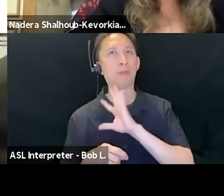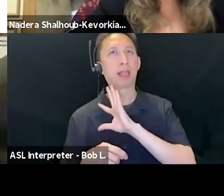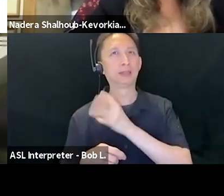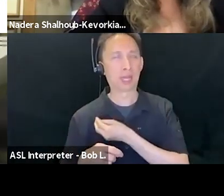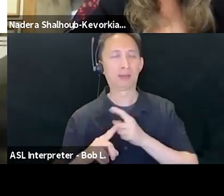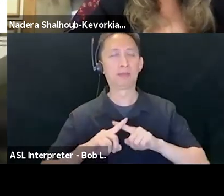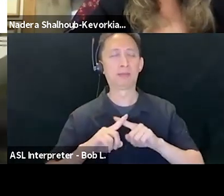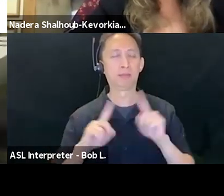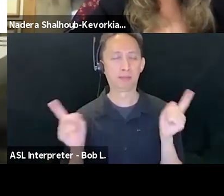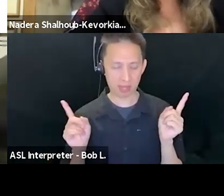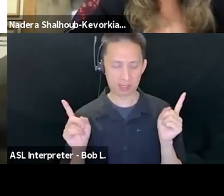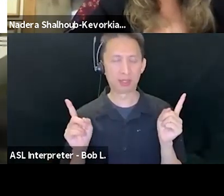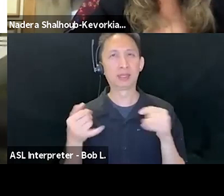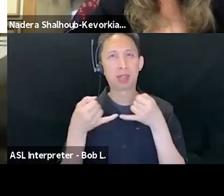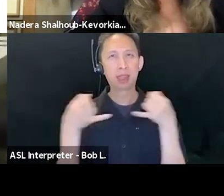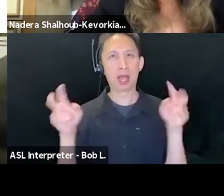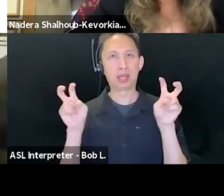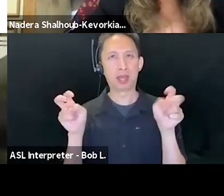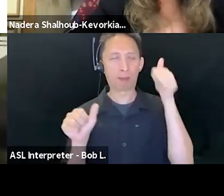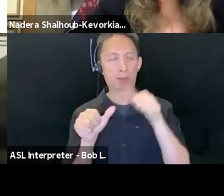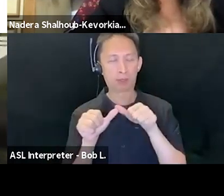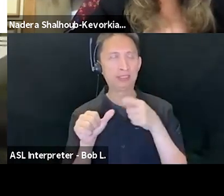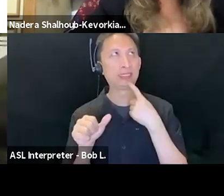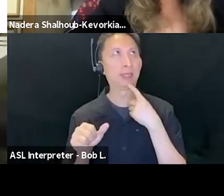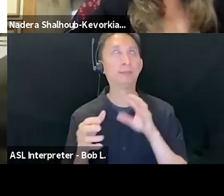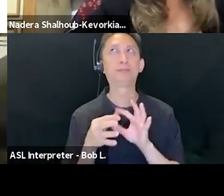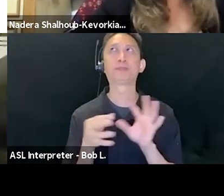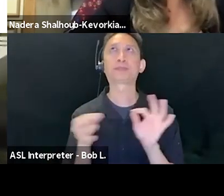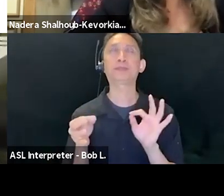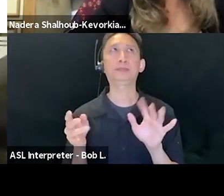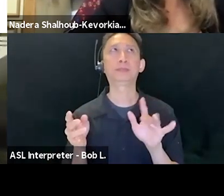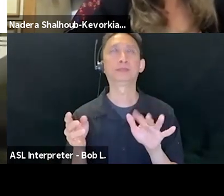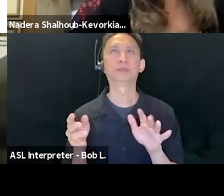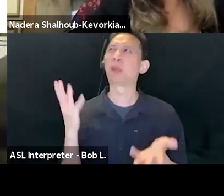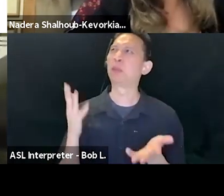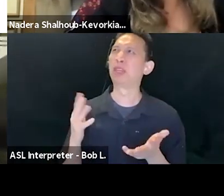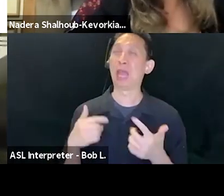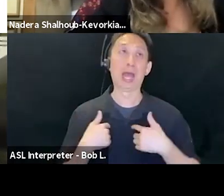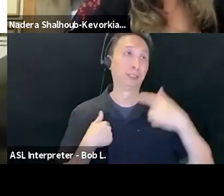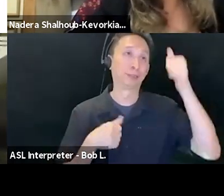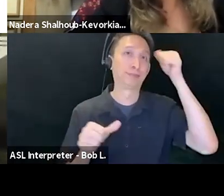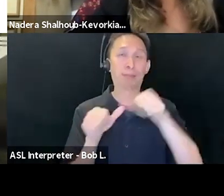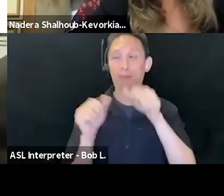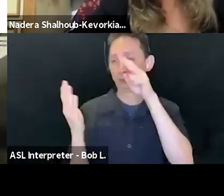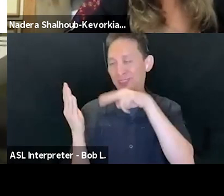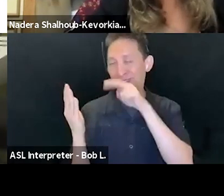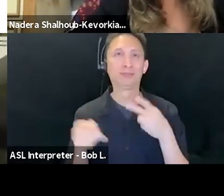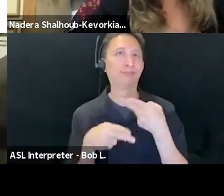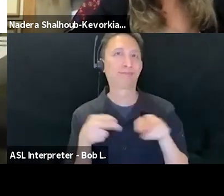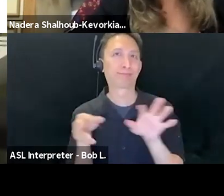repeated in other places too. But the line that I had in mind is, it may not even be a line, it may just be like a phrase that he